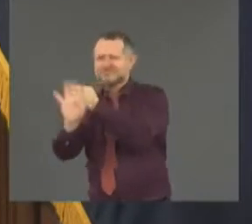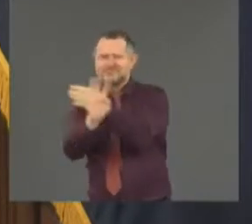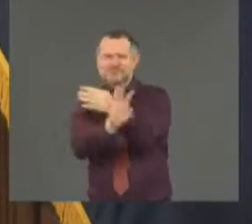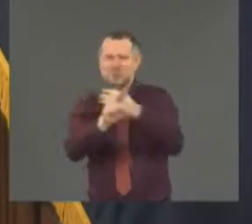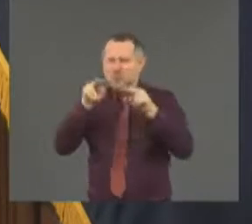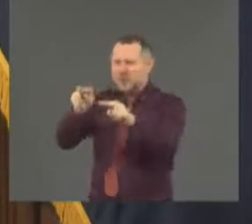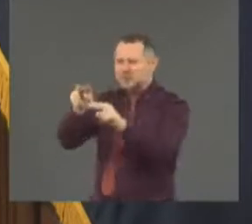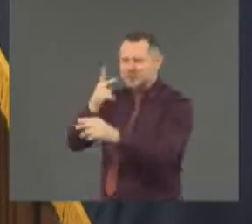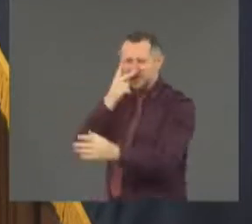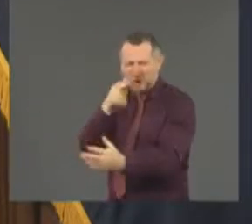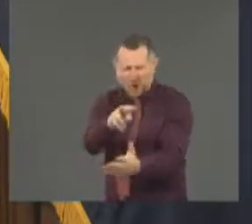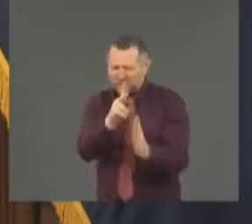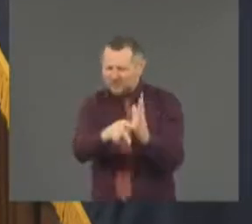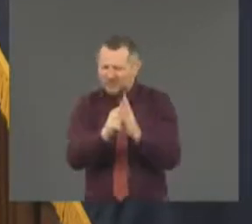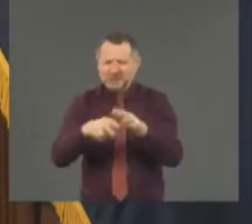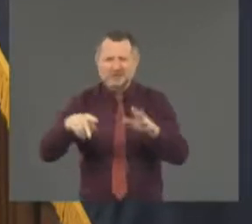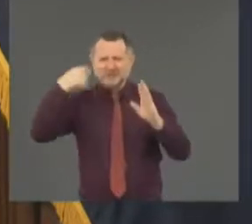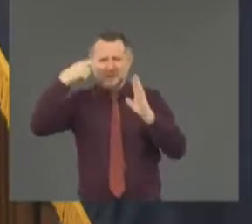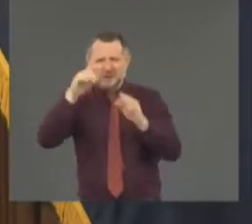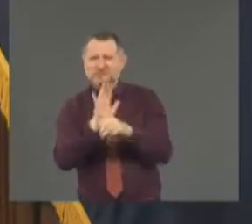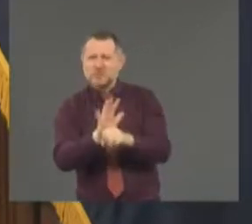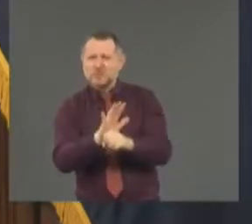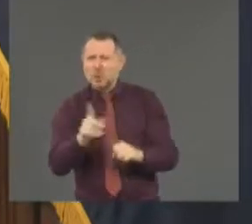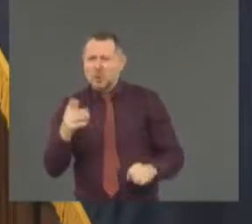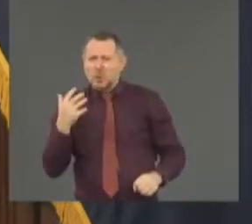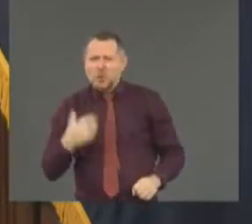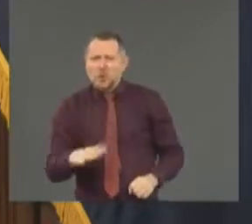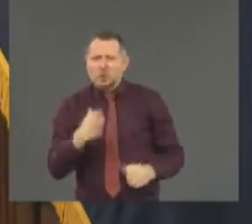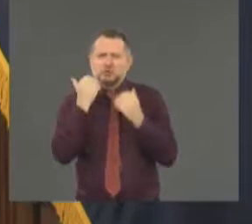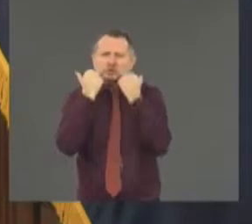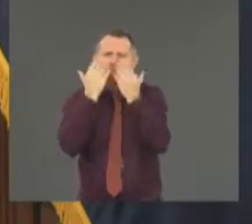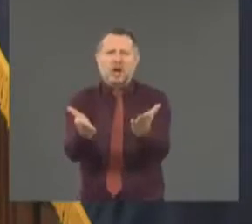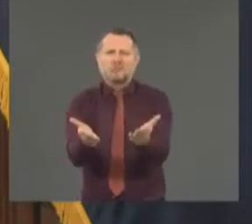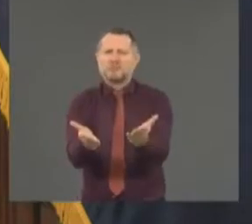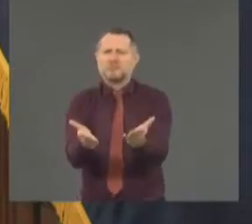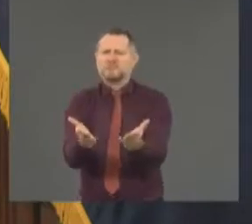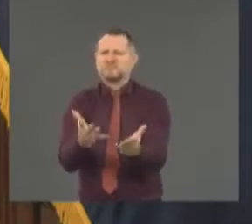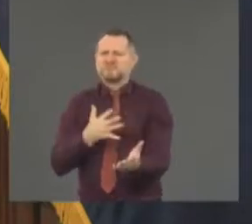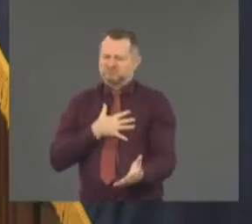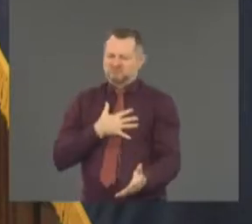It was a disgrace. I believe that.